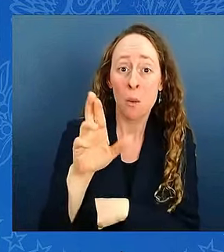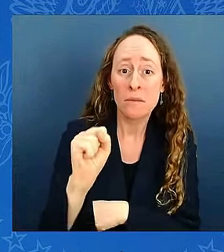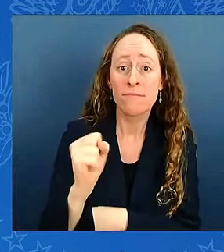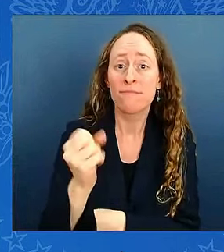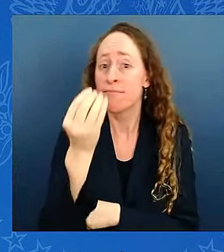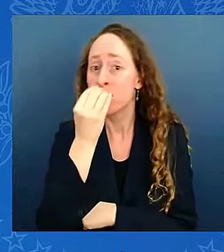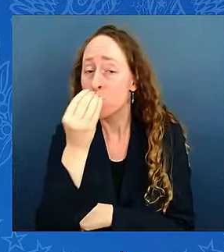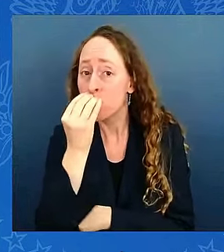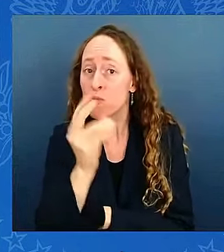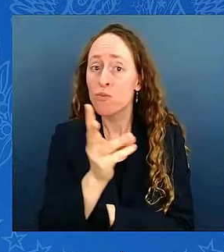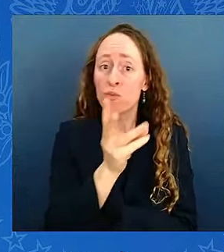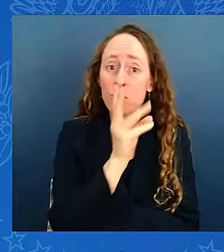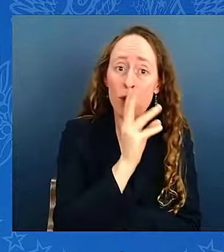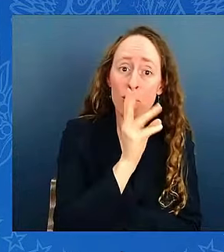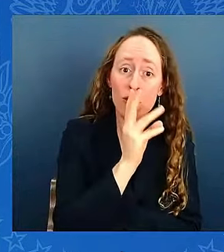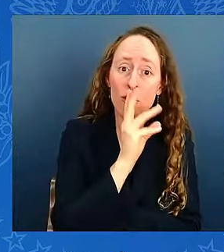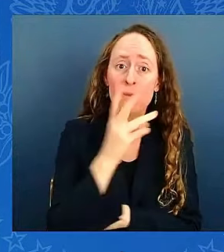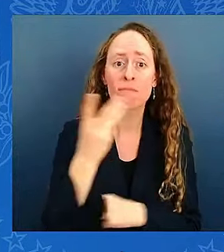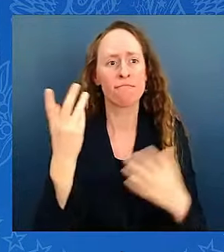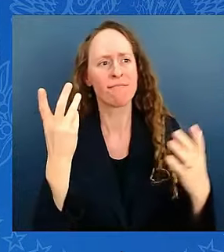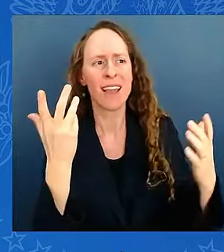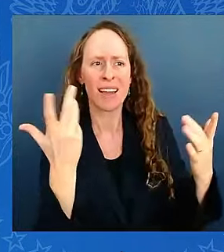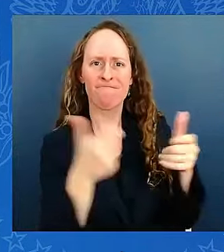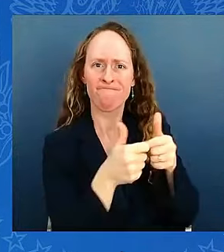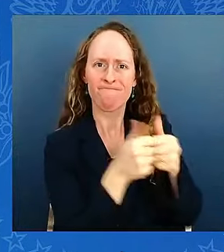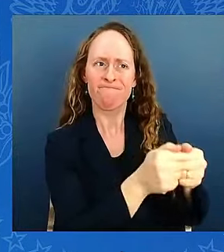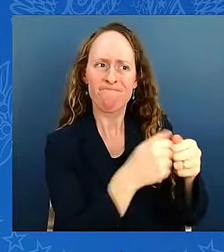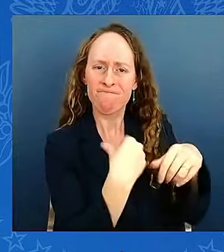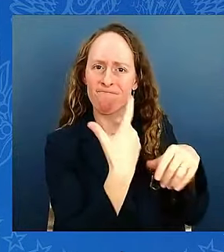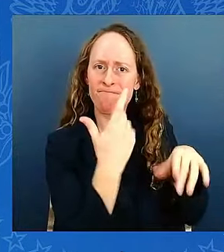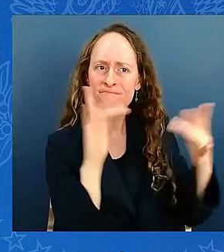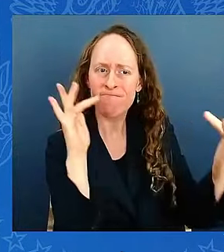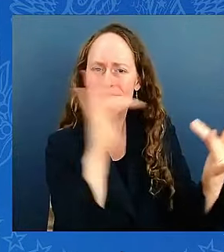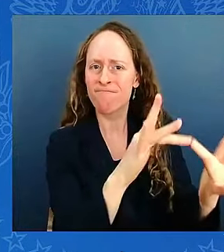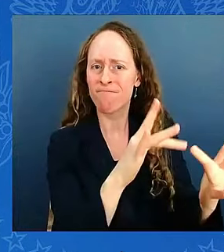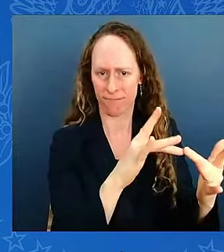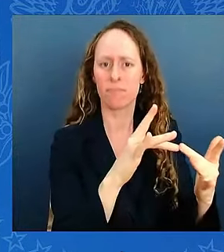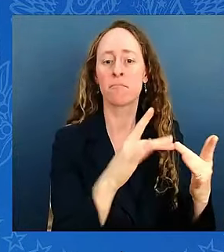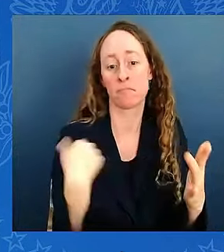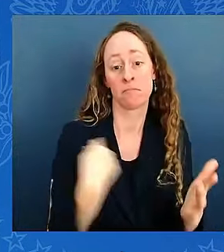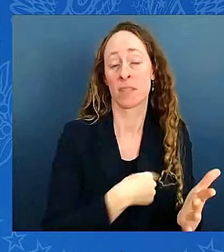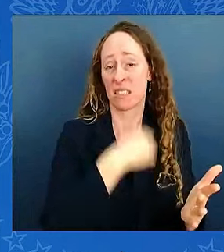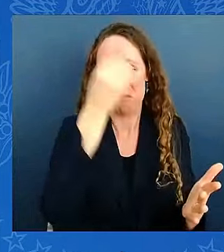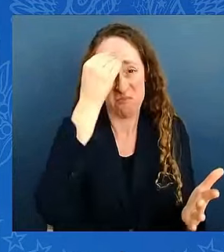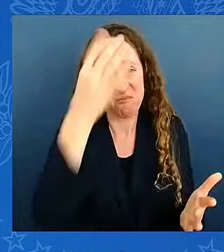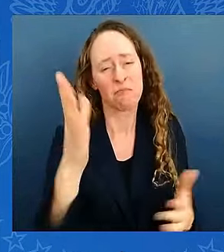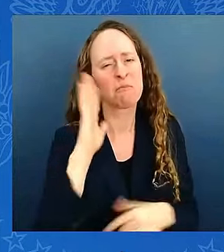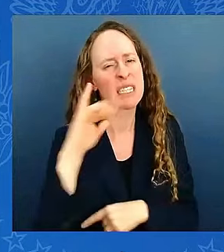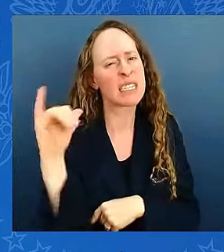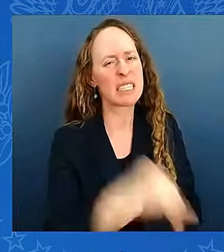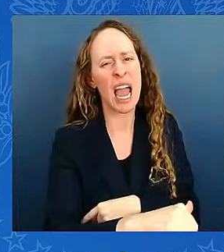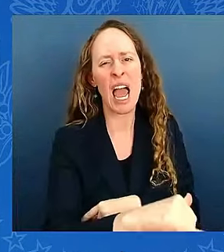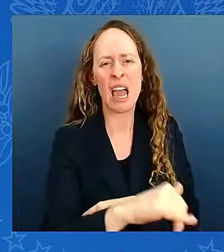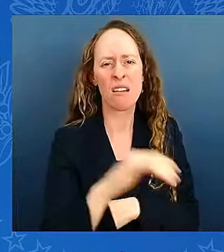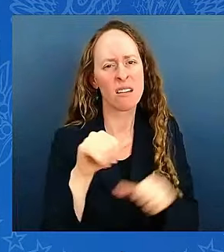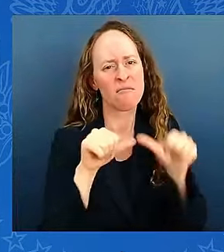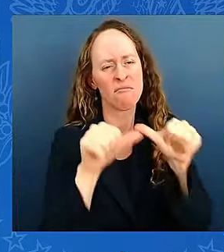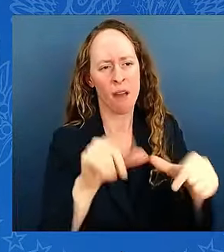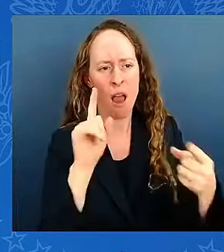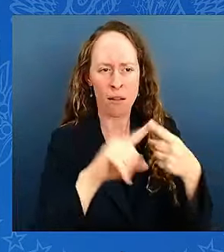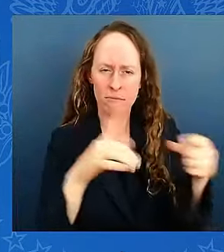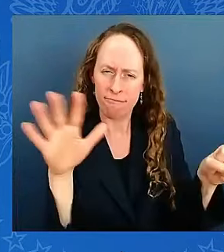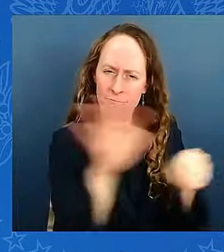We'll be there, as I said before, and I mean it, as long as it takes to finish this job. Let me close with this. As President,